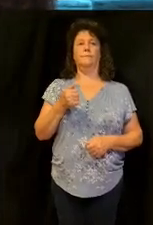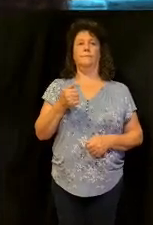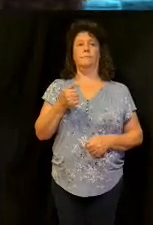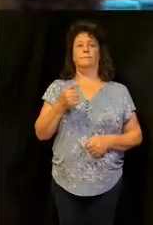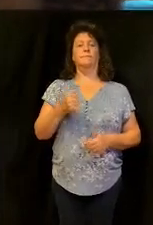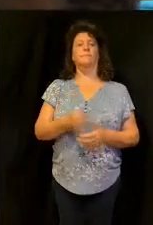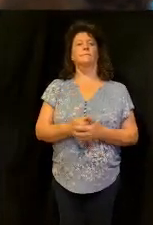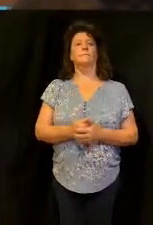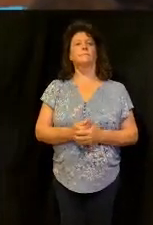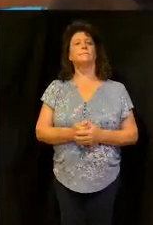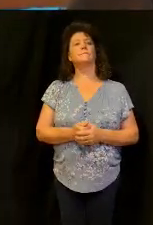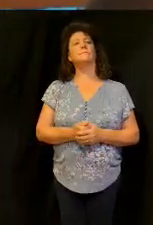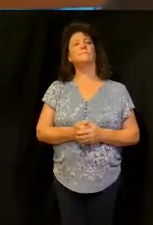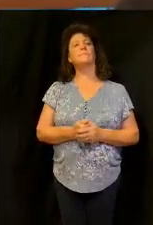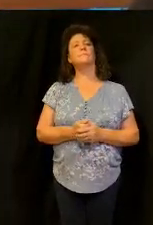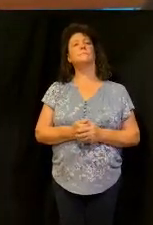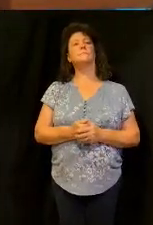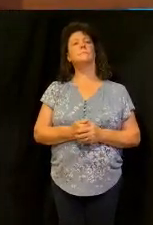God